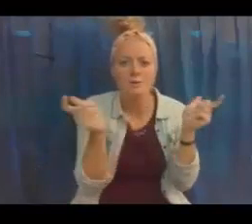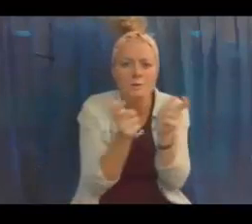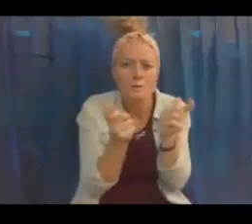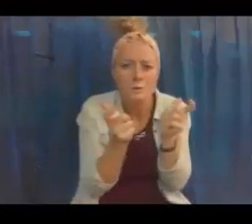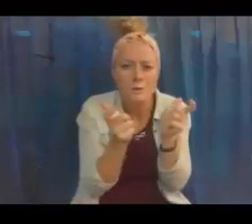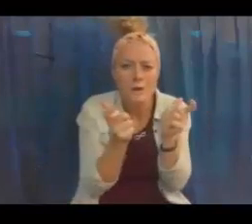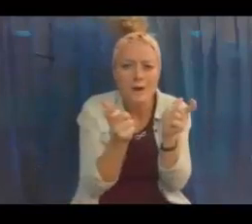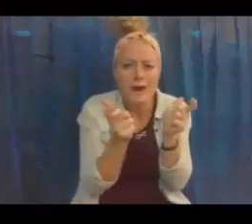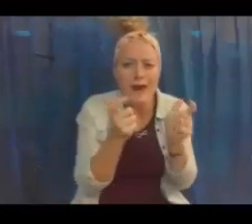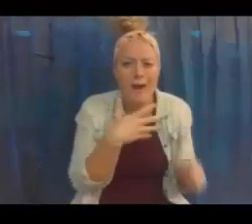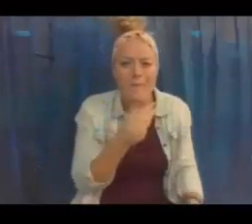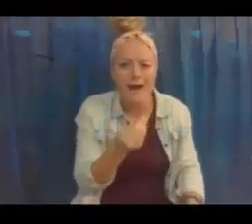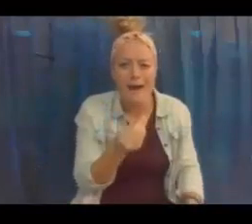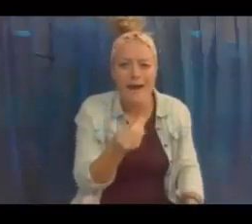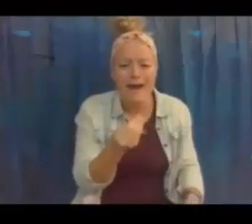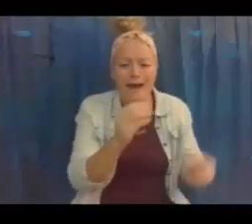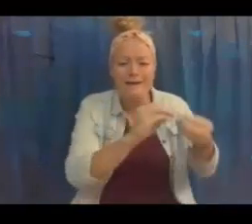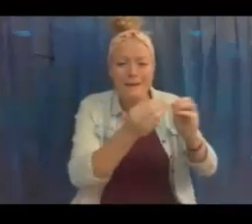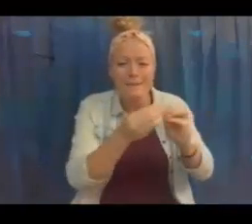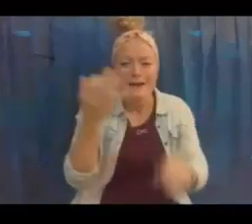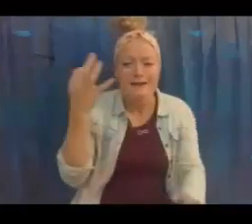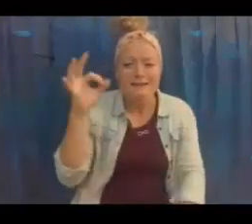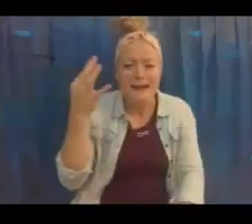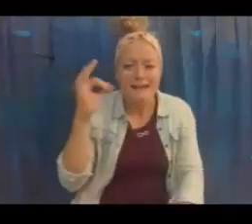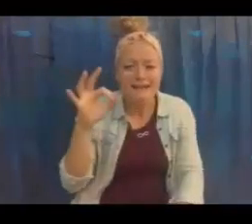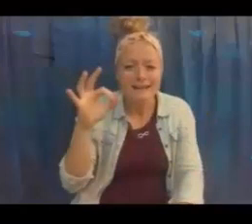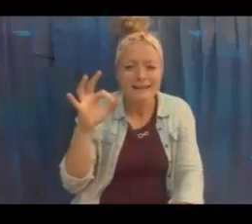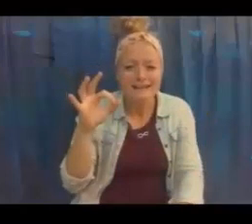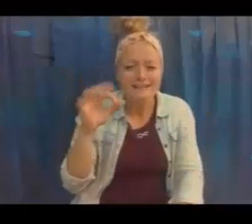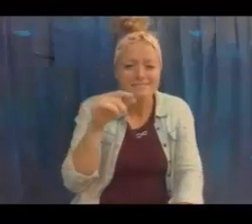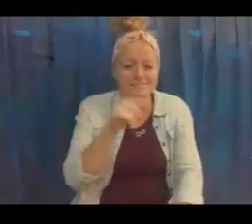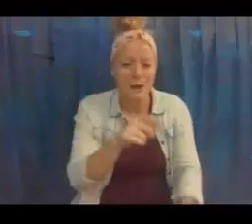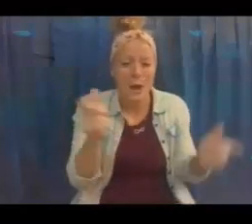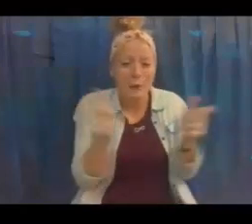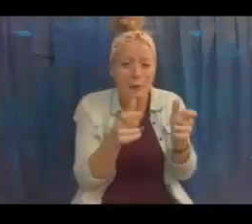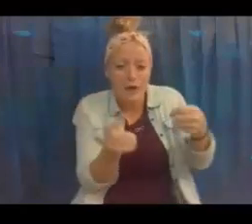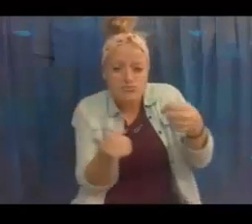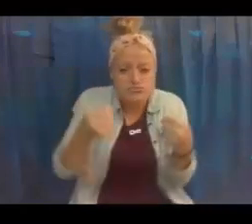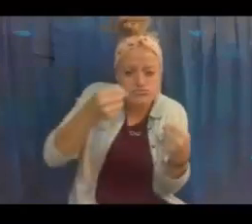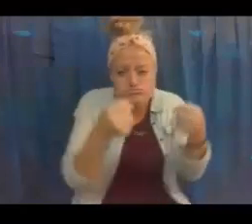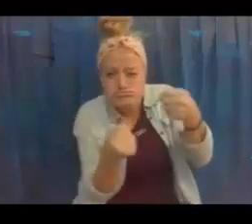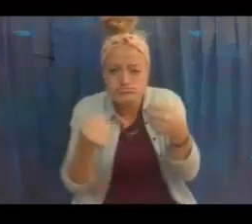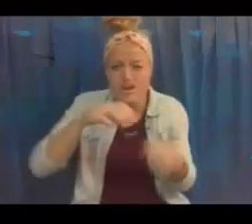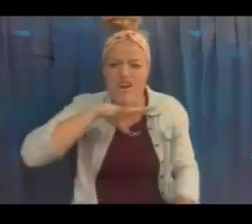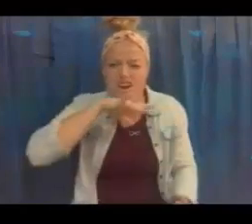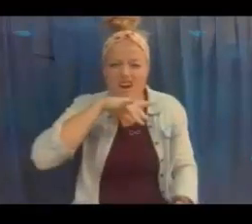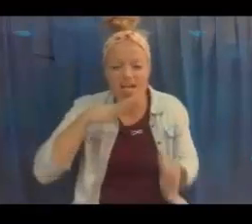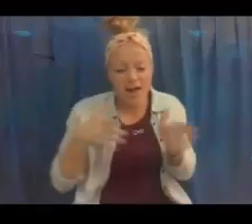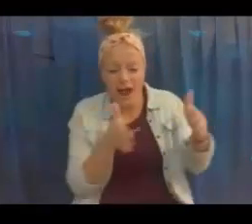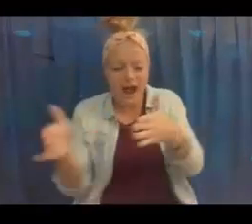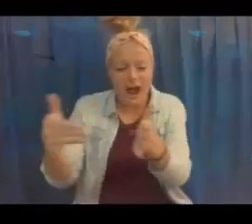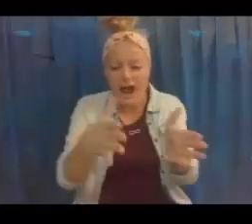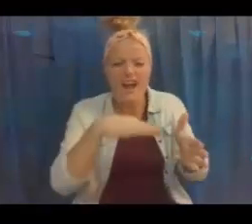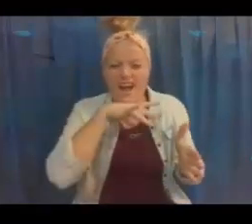The car is so small. It's white, number 19. This car is a